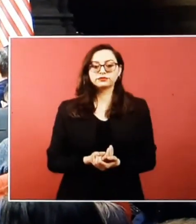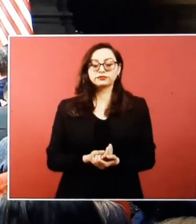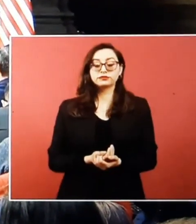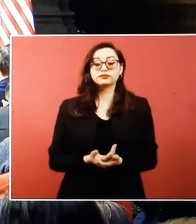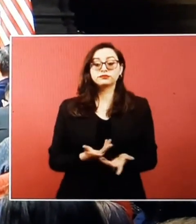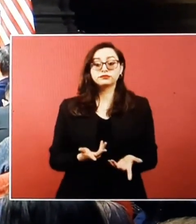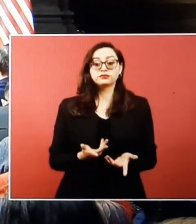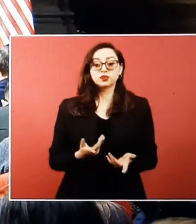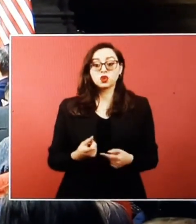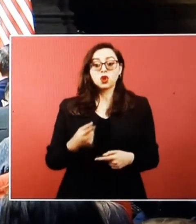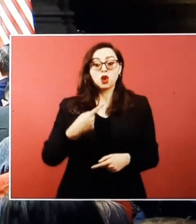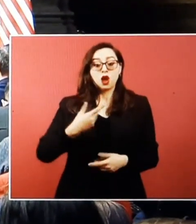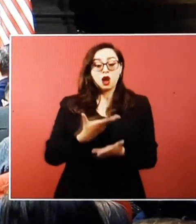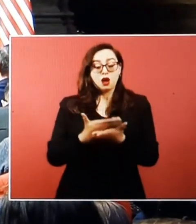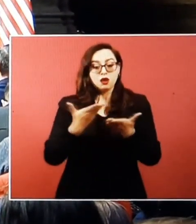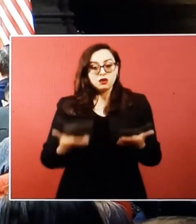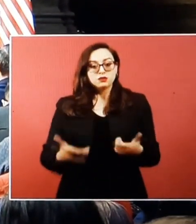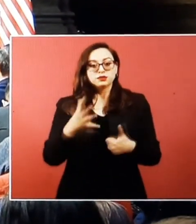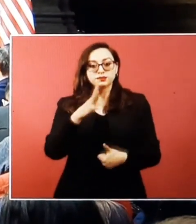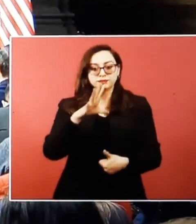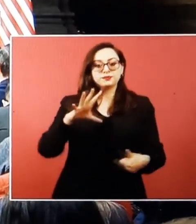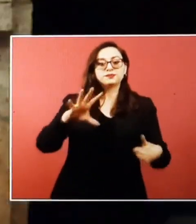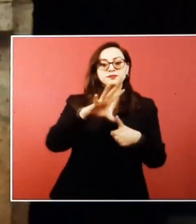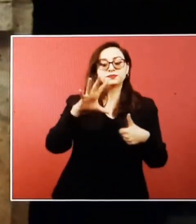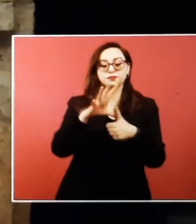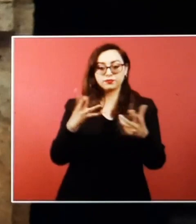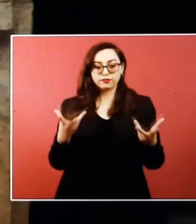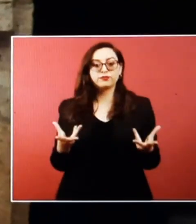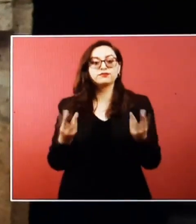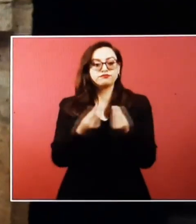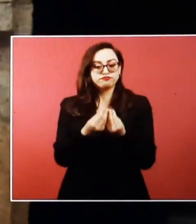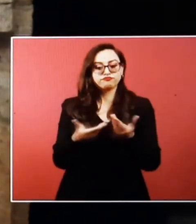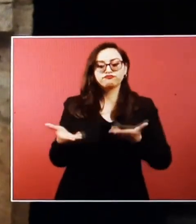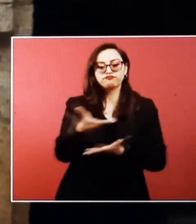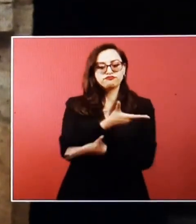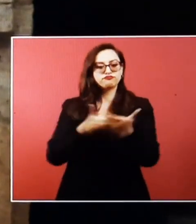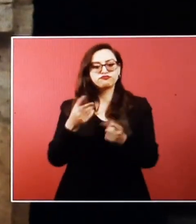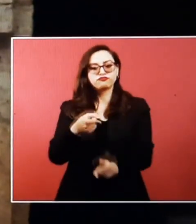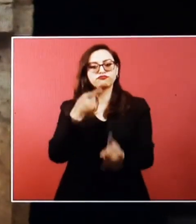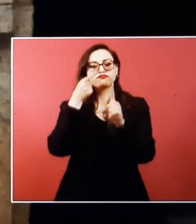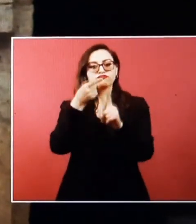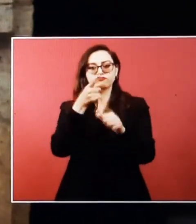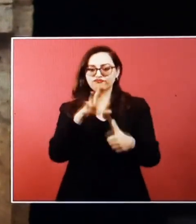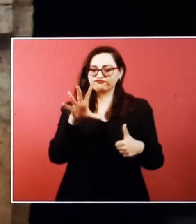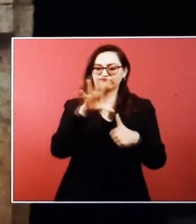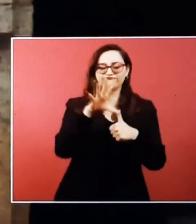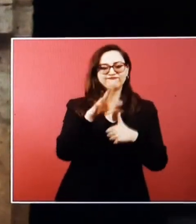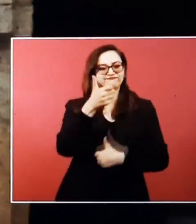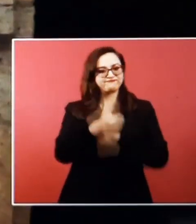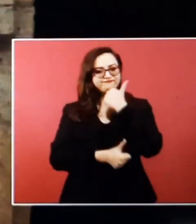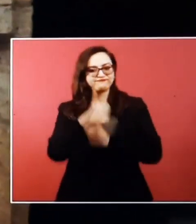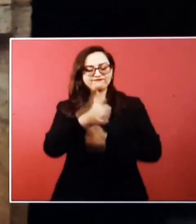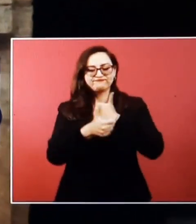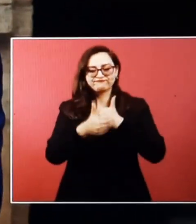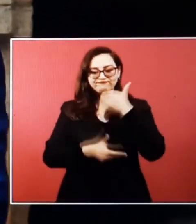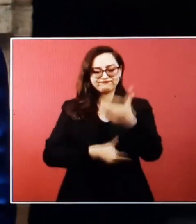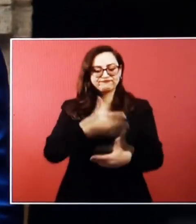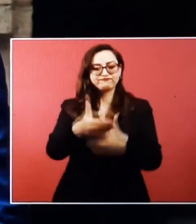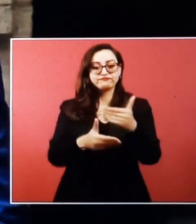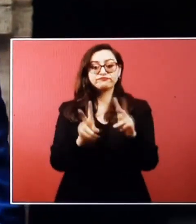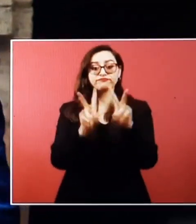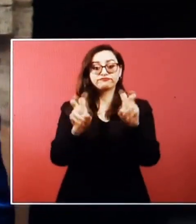competitive, prosperous, and resilient economic region of the world. And the strength of our economic relationship